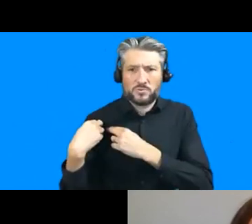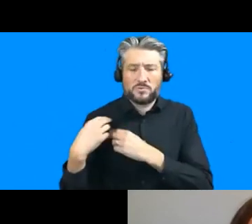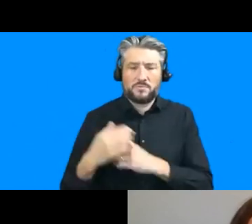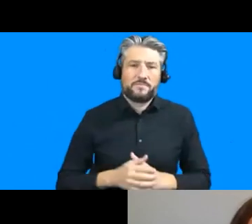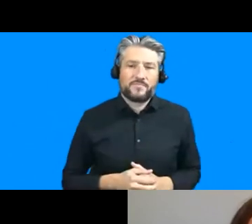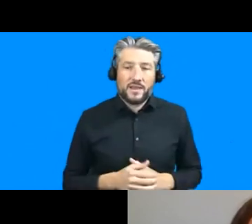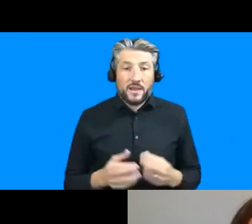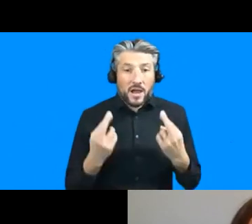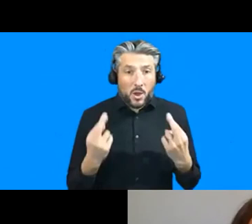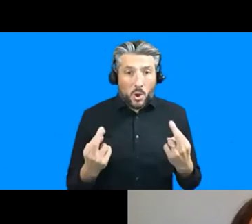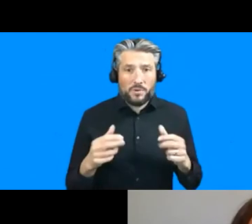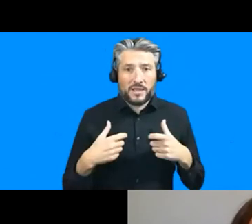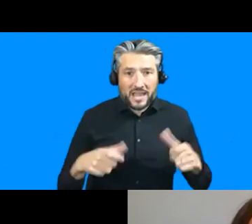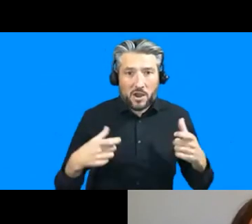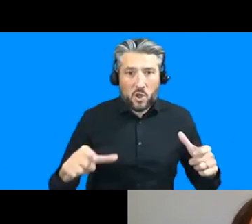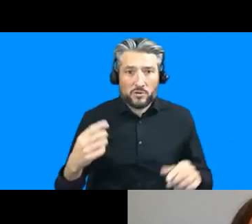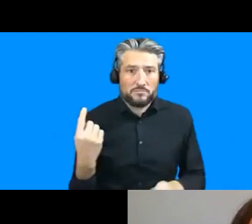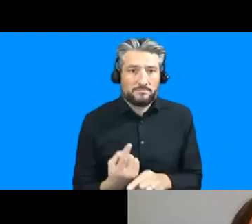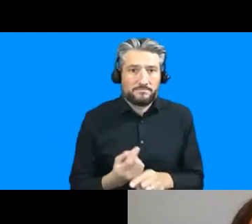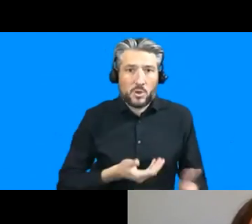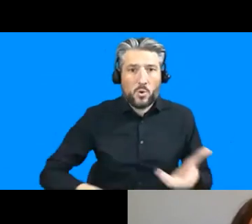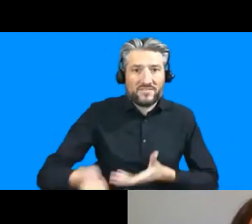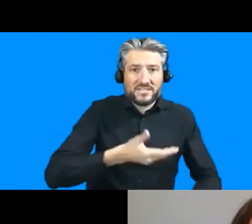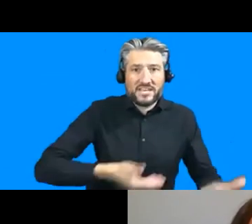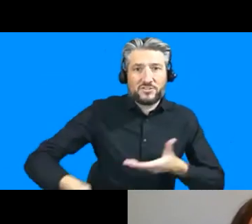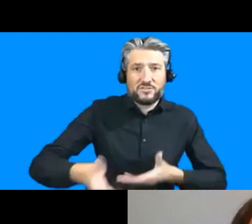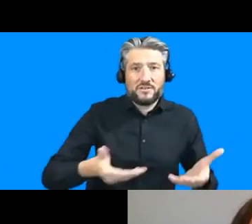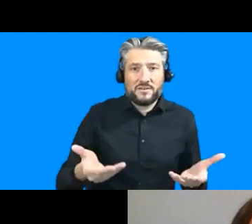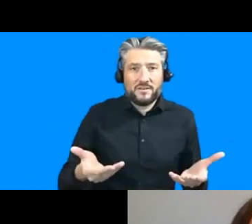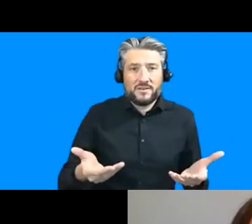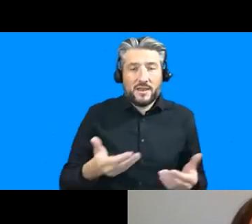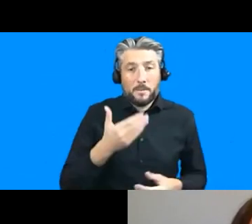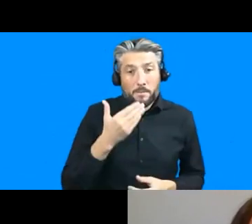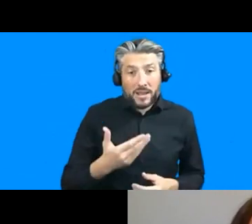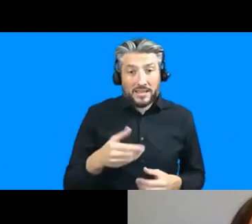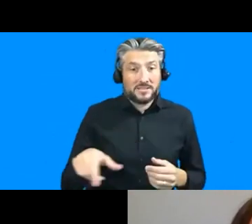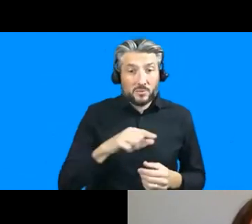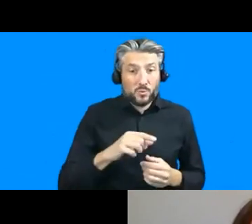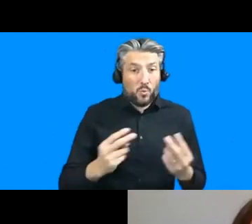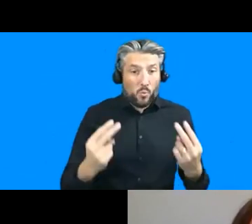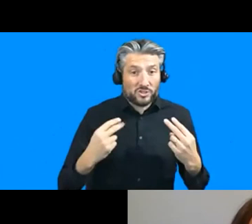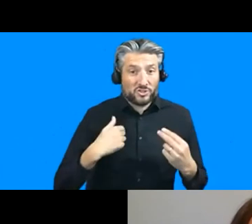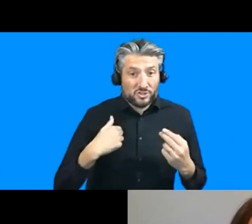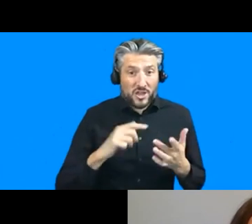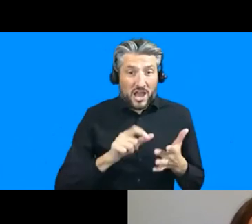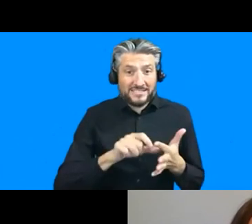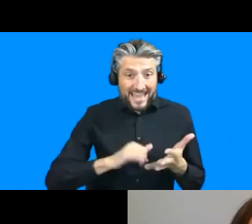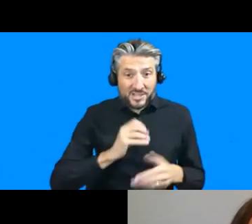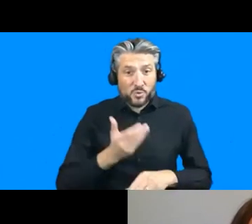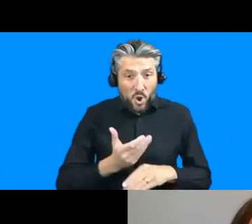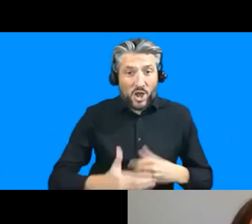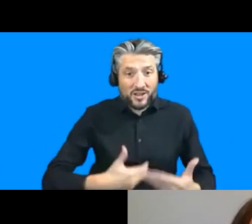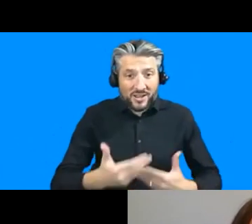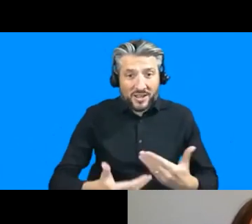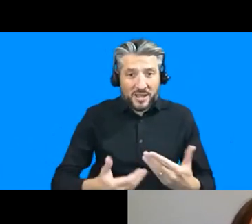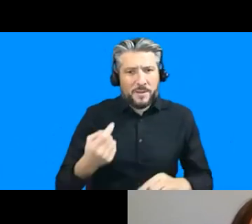conversation please stay in tune with the work that colleagues at ids are doing in the city's cluster as well as with our partners